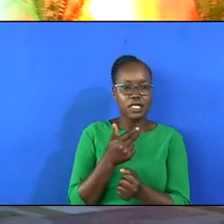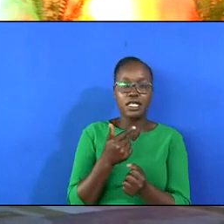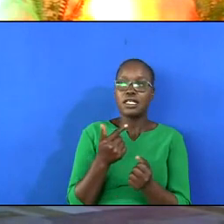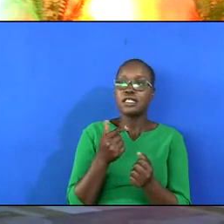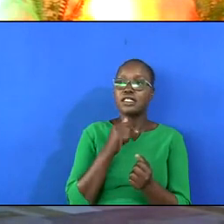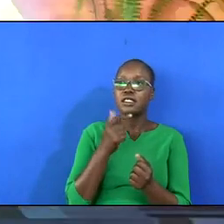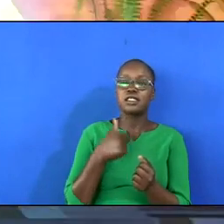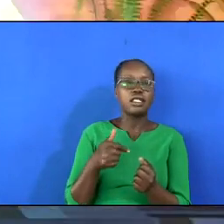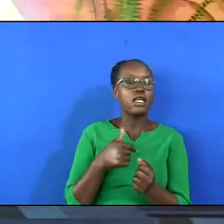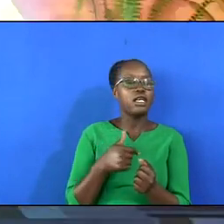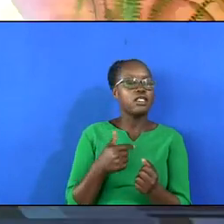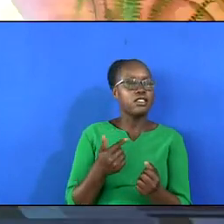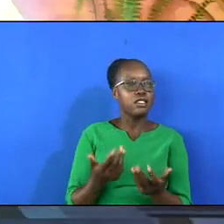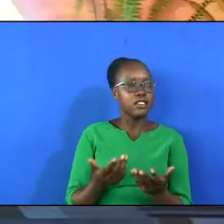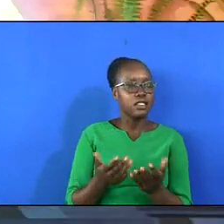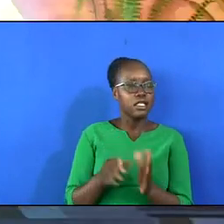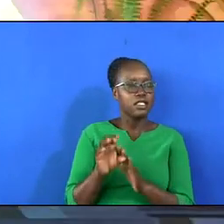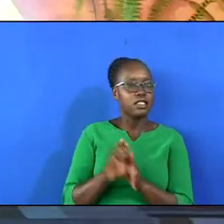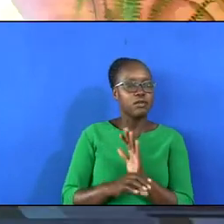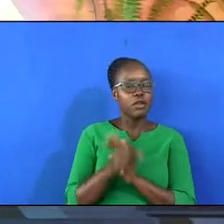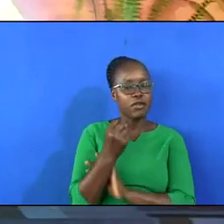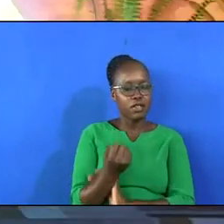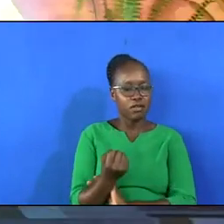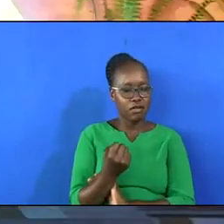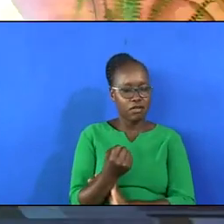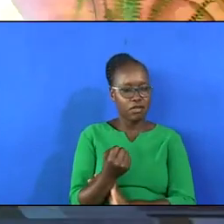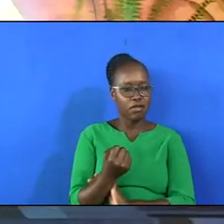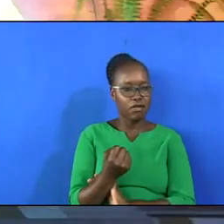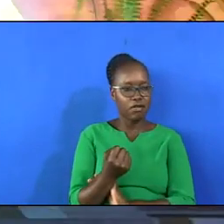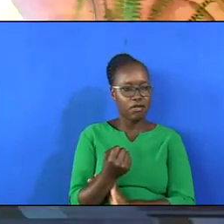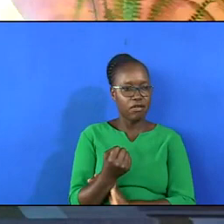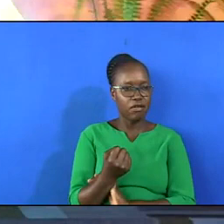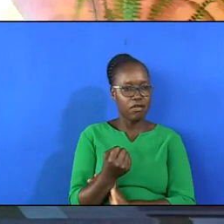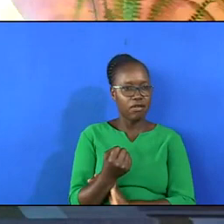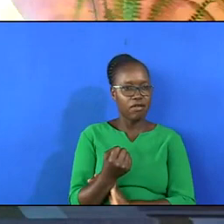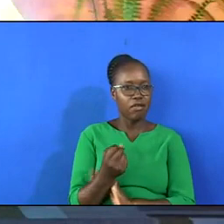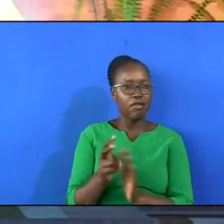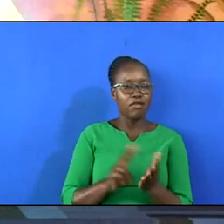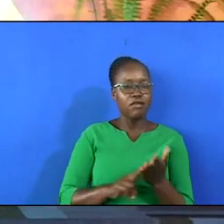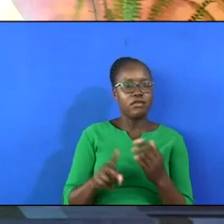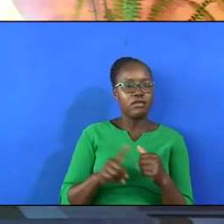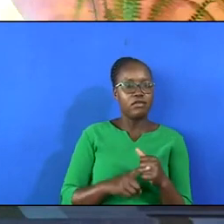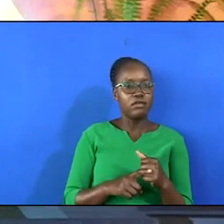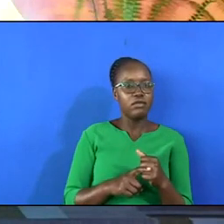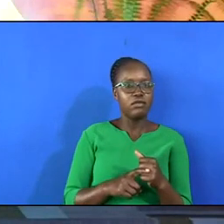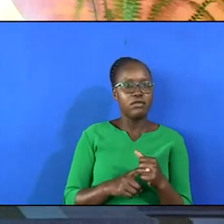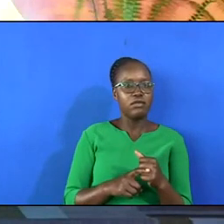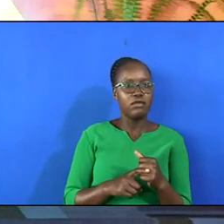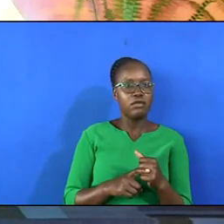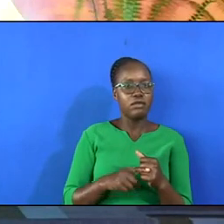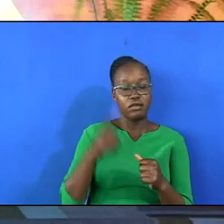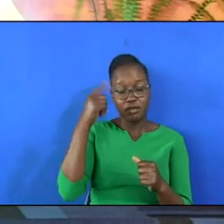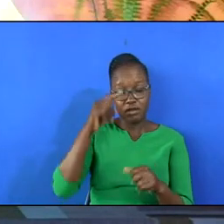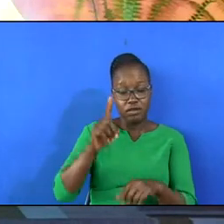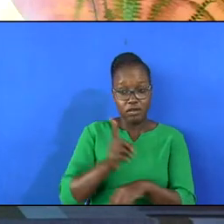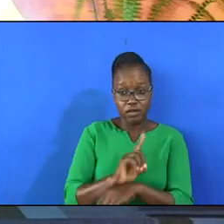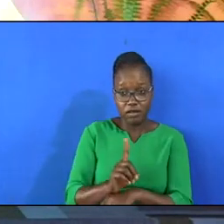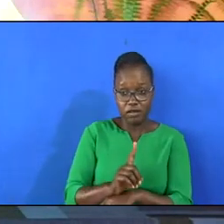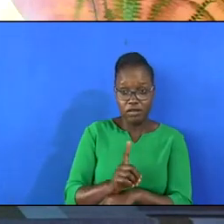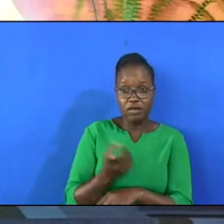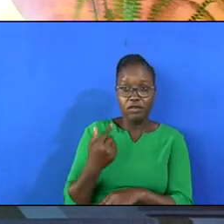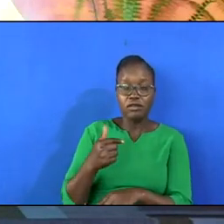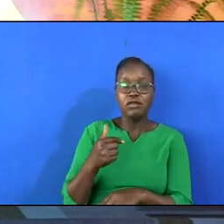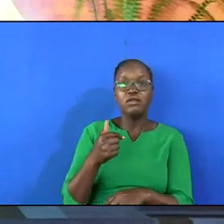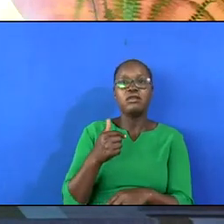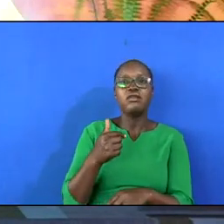us who God is. Look at chapter 5. He says in verse 6, For when we were